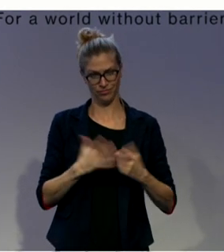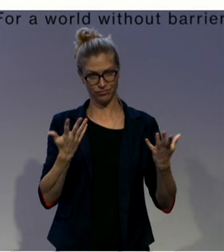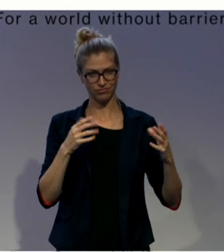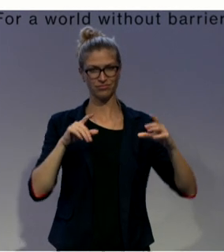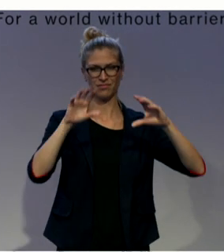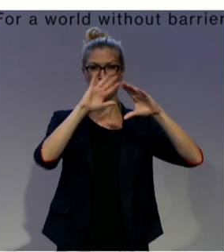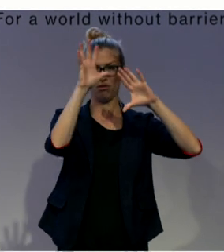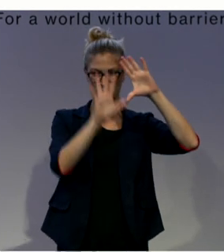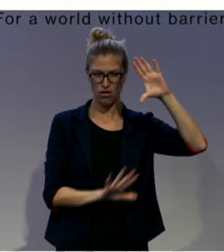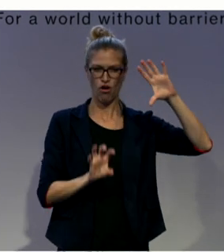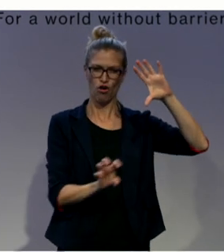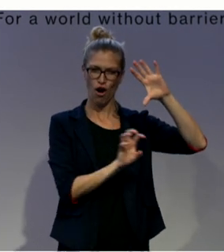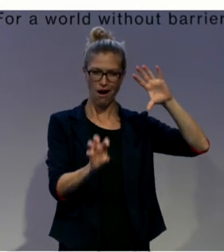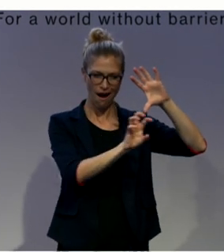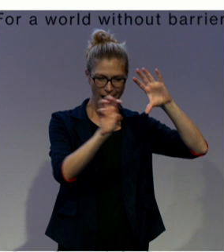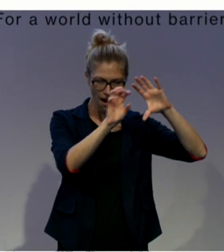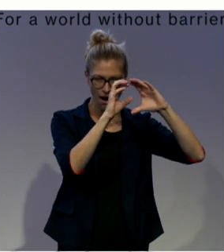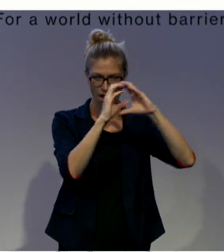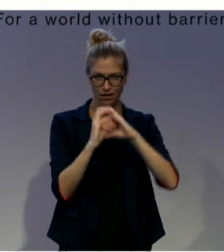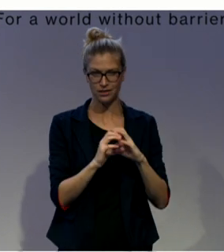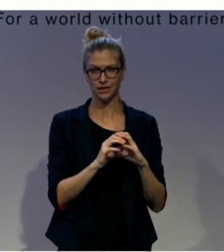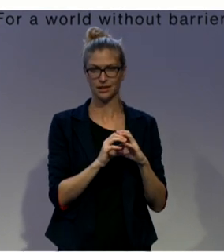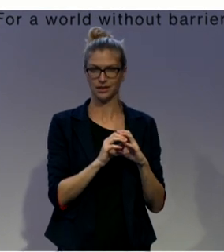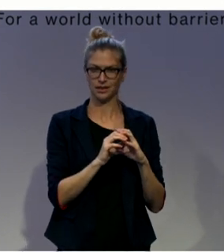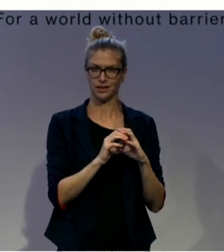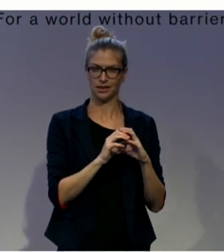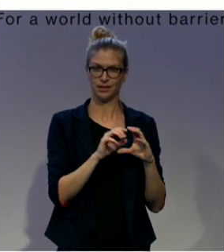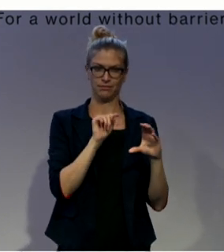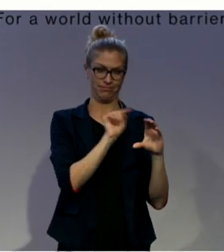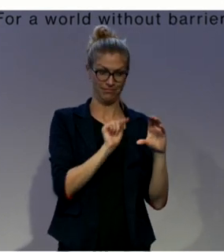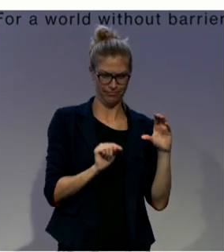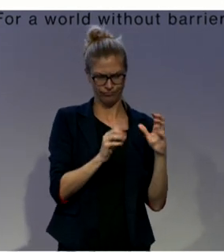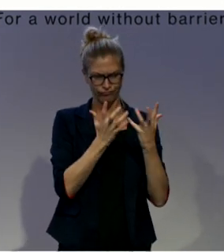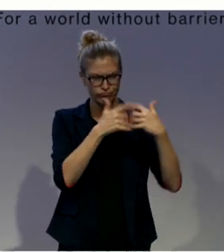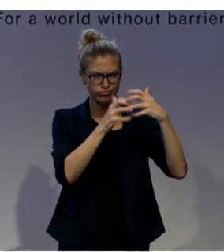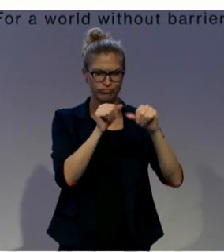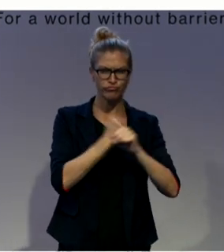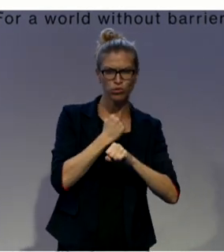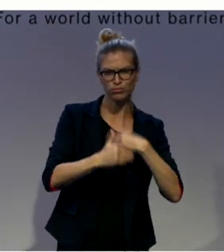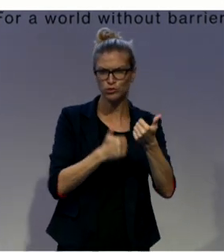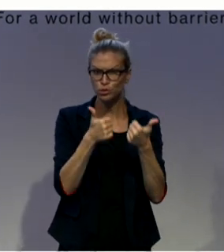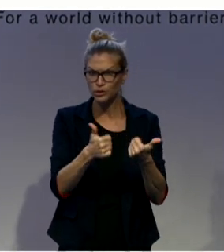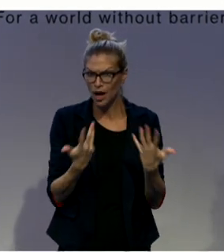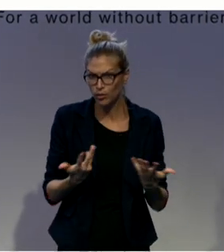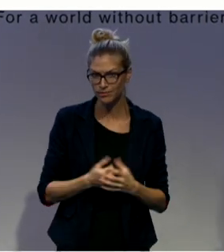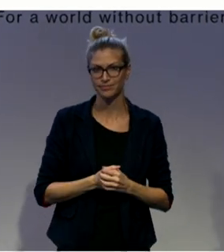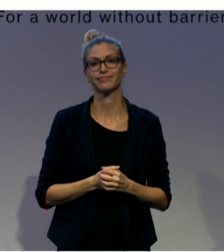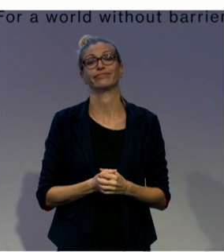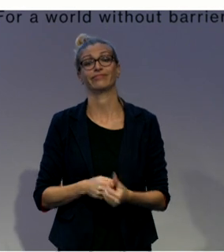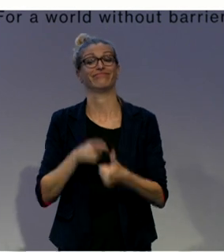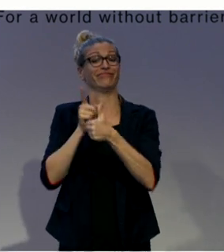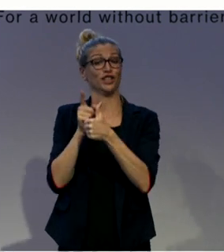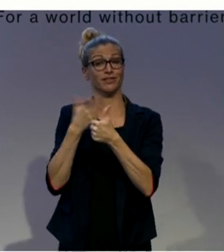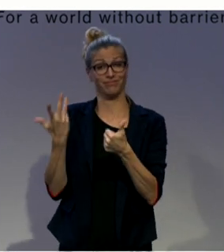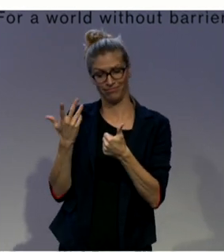well for two reasons. First, it establishes a channel of communication among young people with and